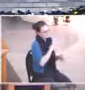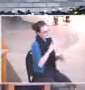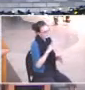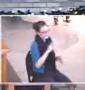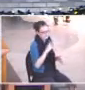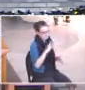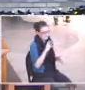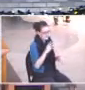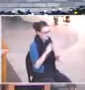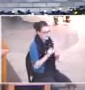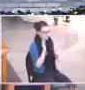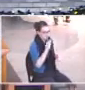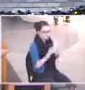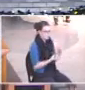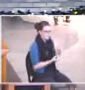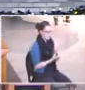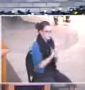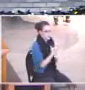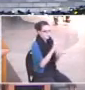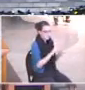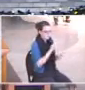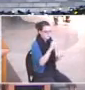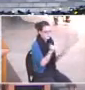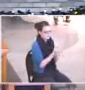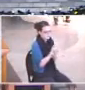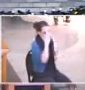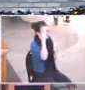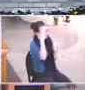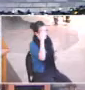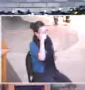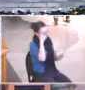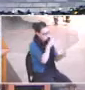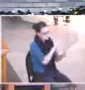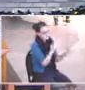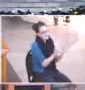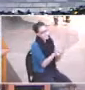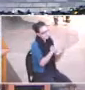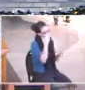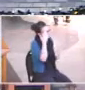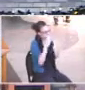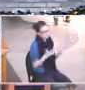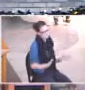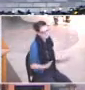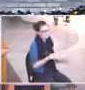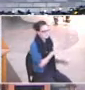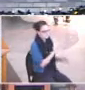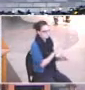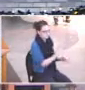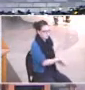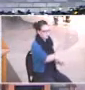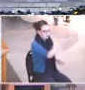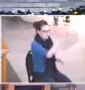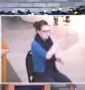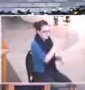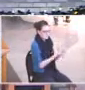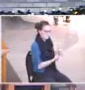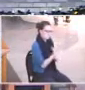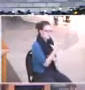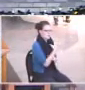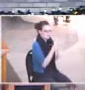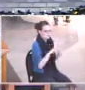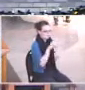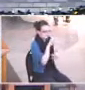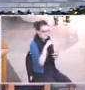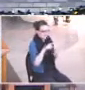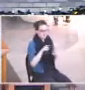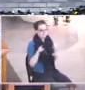He was growing up. He knew who he was. He knew what his mission was. He was growing up. But it was time for Mary